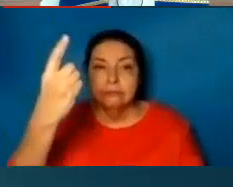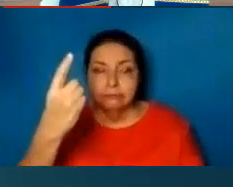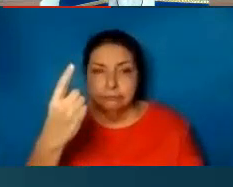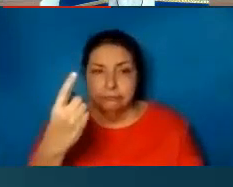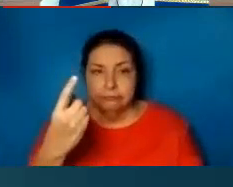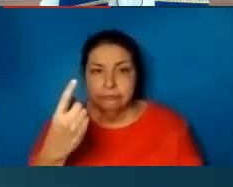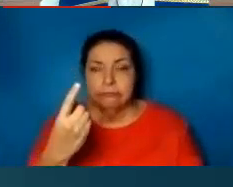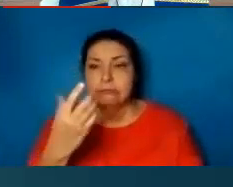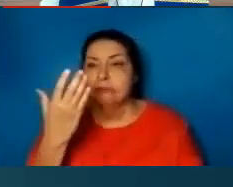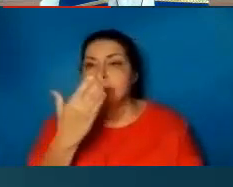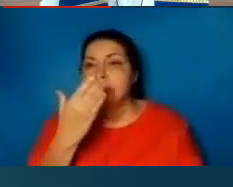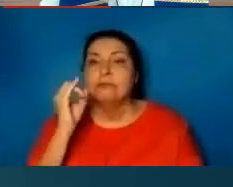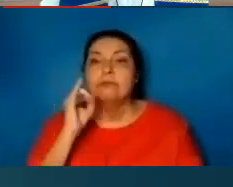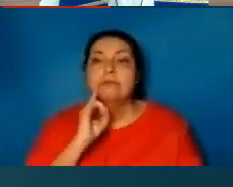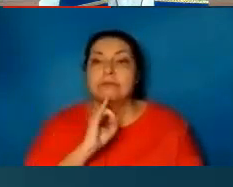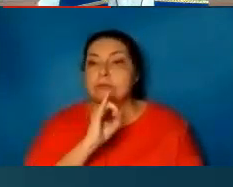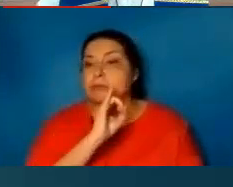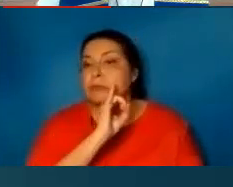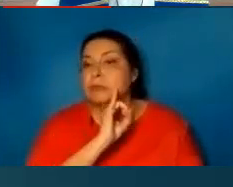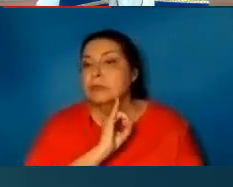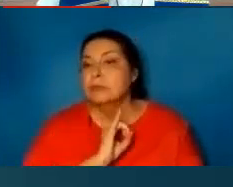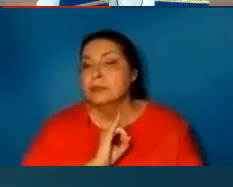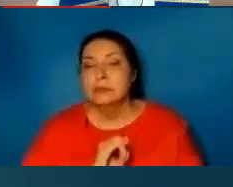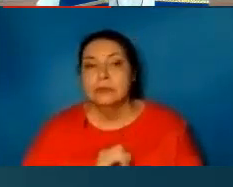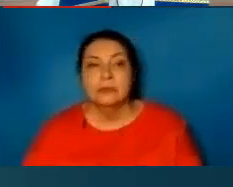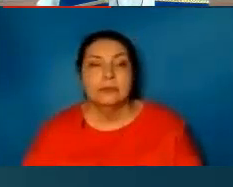come to you, Israel.